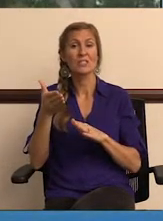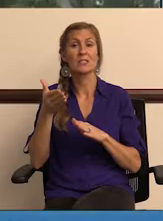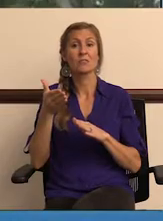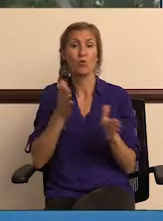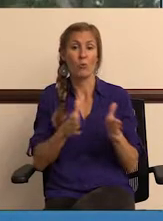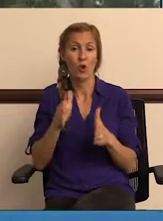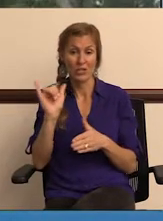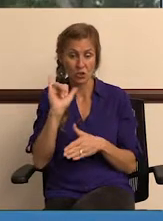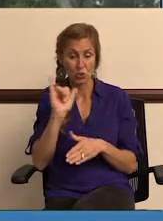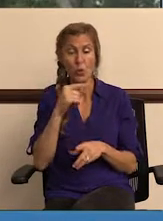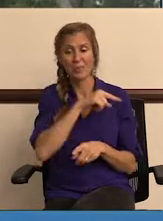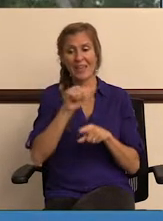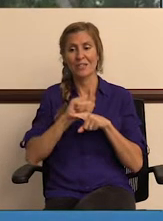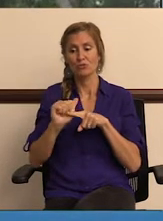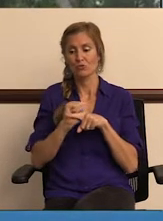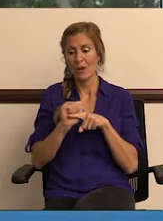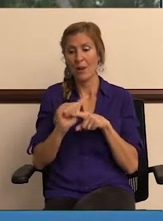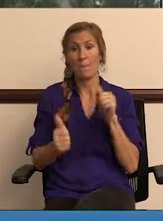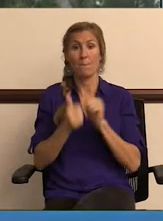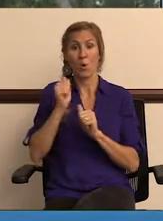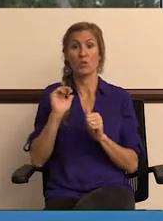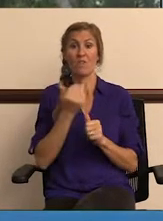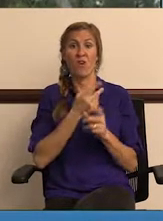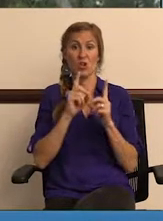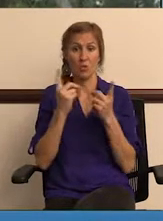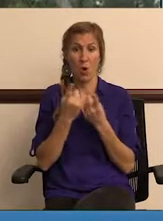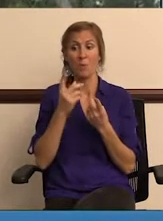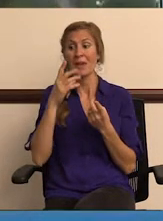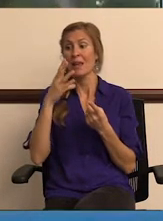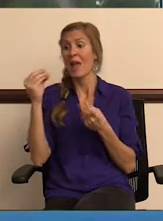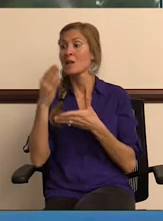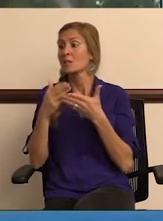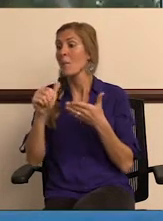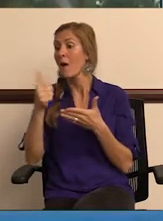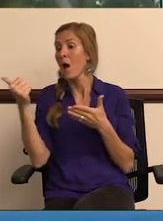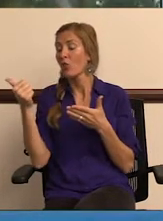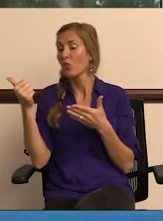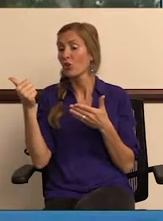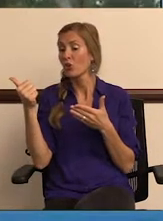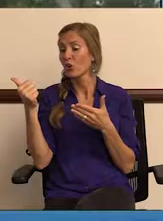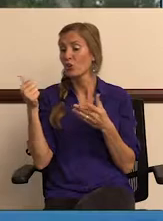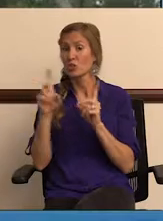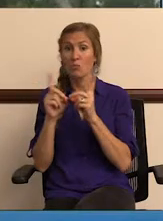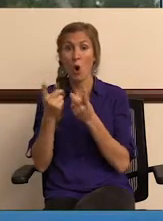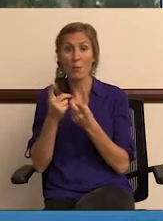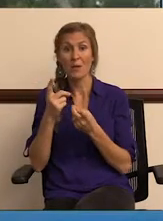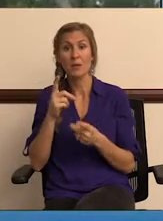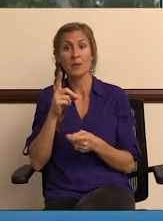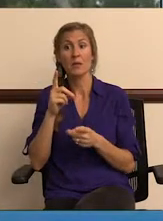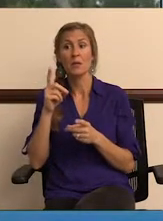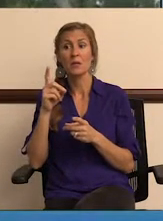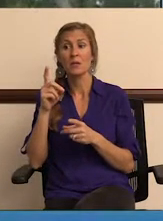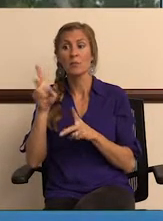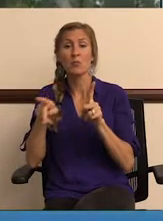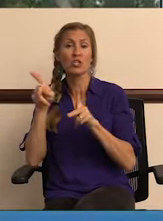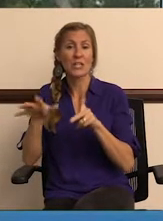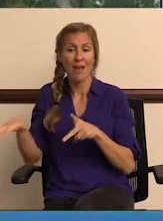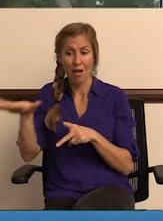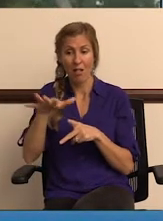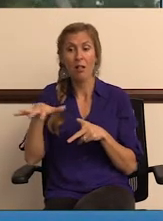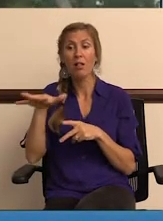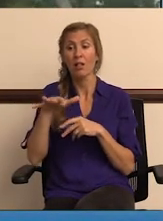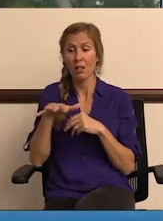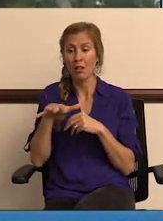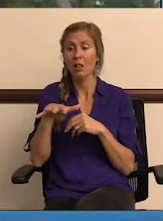preparation as well was they trained most of our department and some other department personnel,